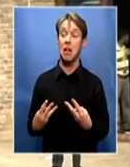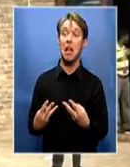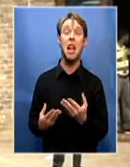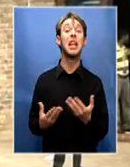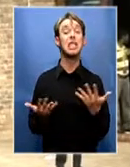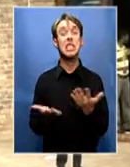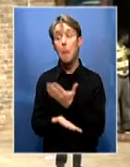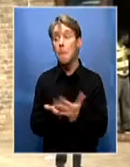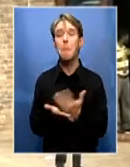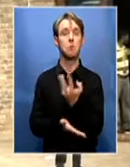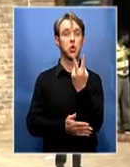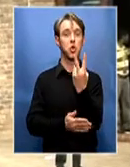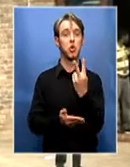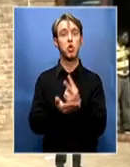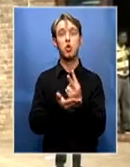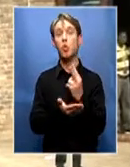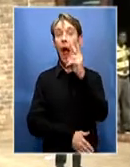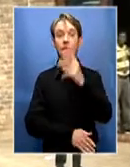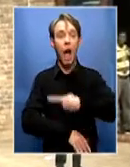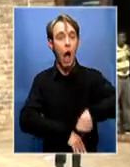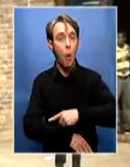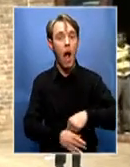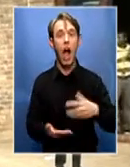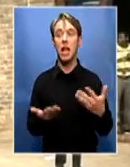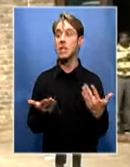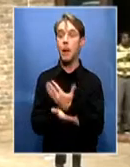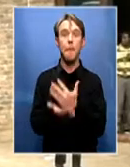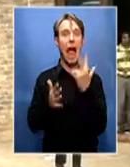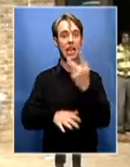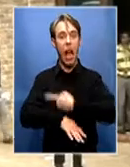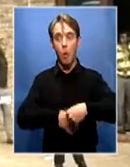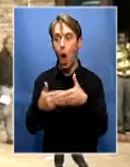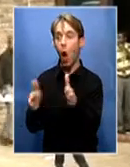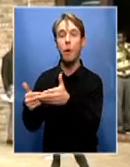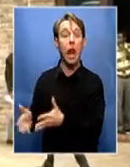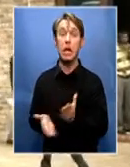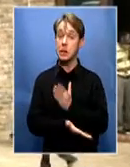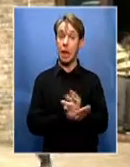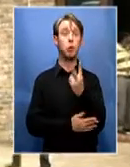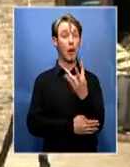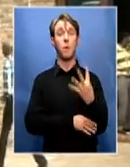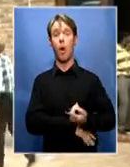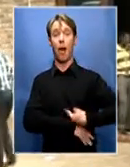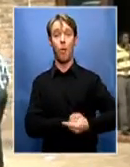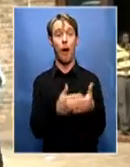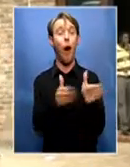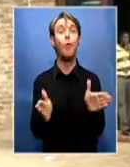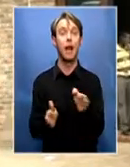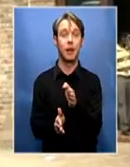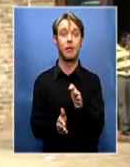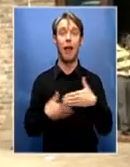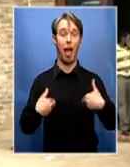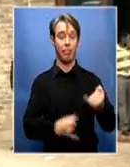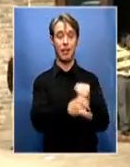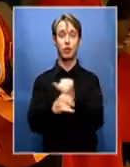are 12 hours. Others were eight hours, now are 24 hours. So we need additional nurses. And in those nurses,